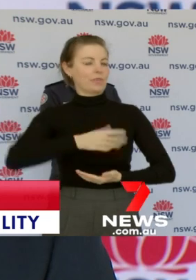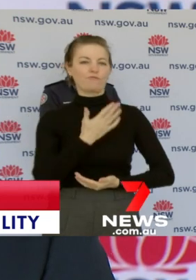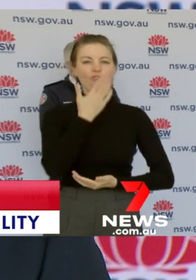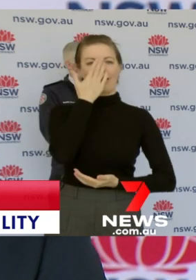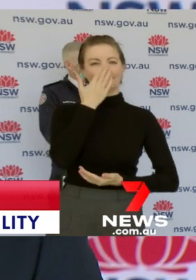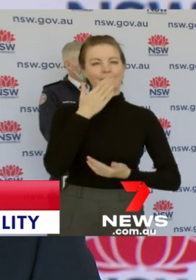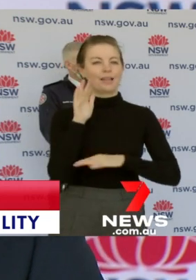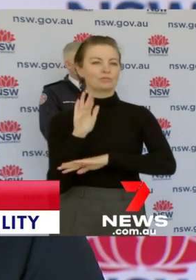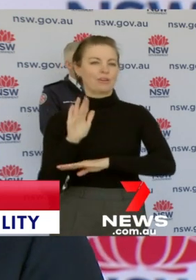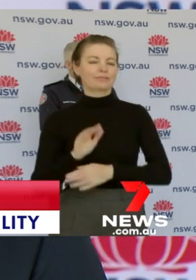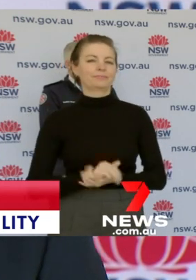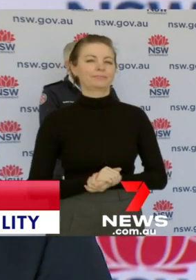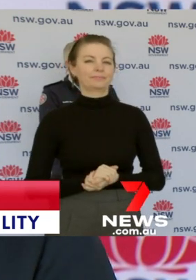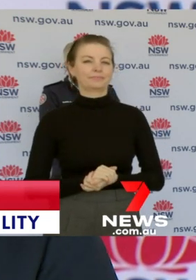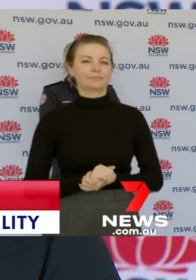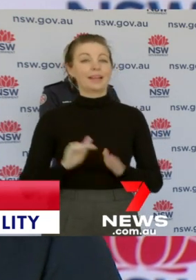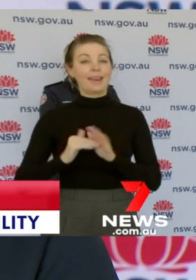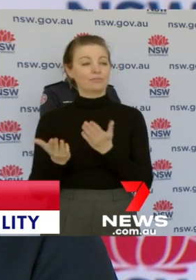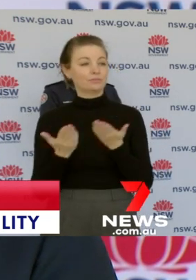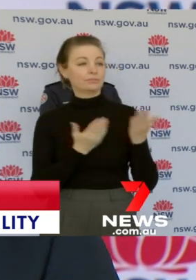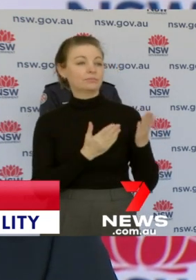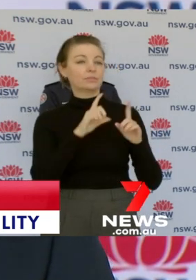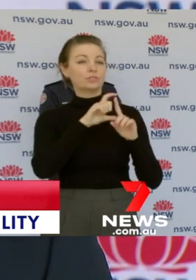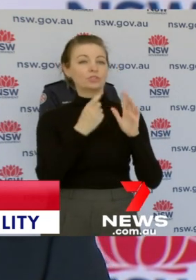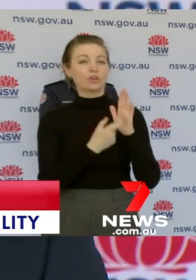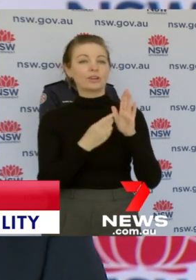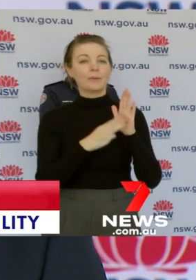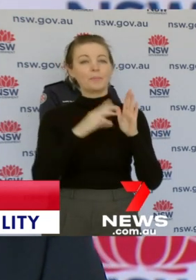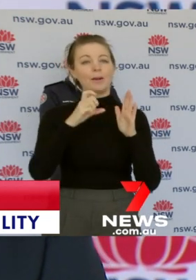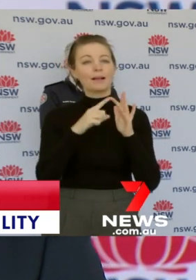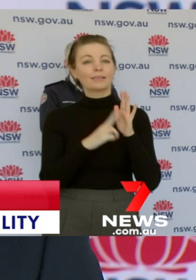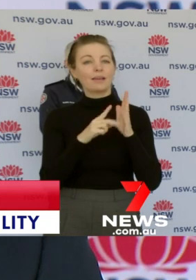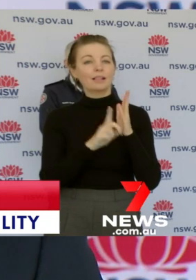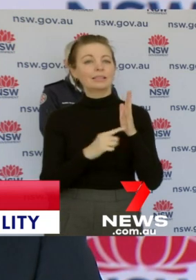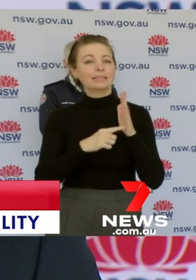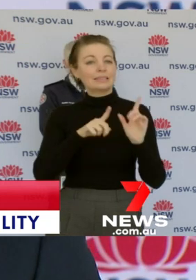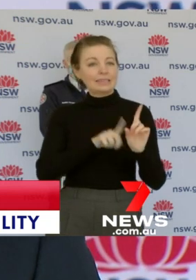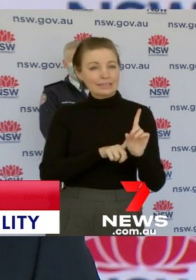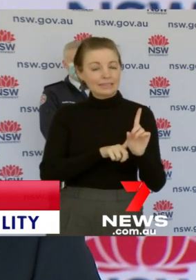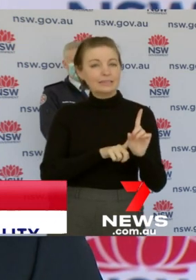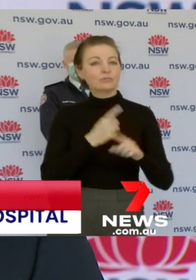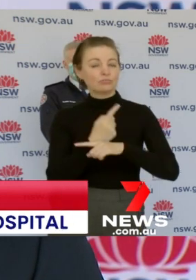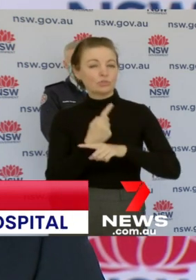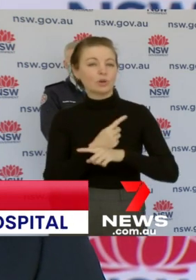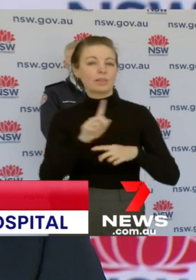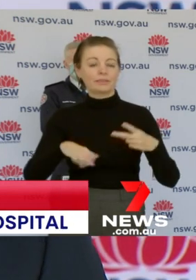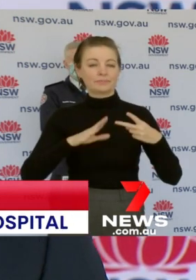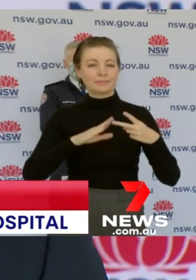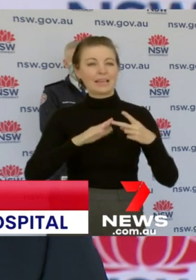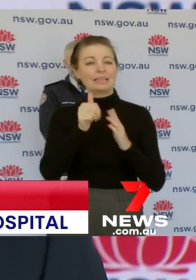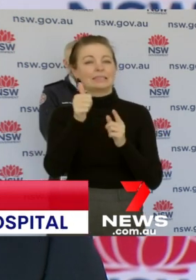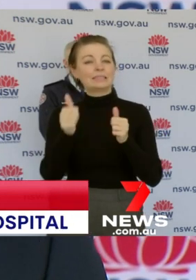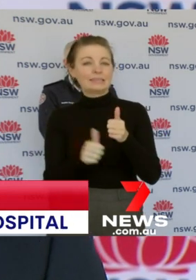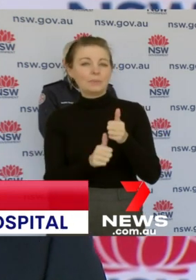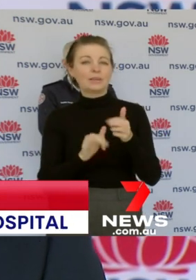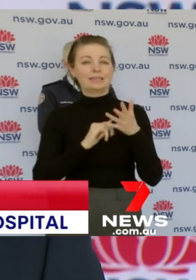in regard to cases. I'm going to ask Susan Pearce, who is the Deputy Secretary, to talk about our